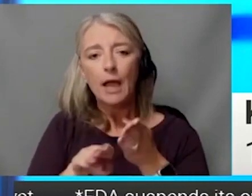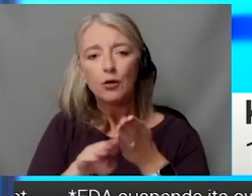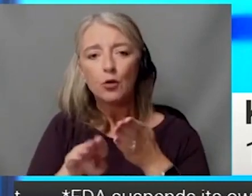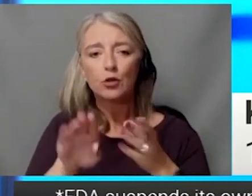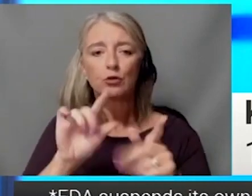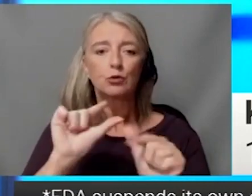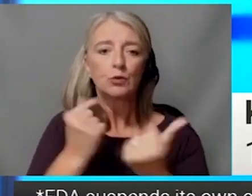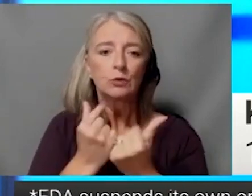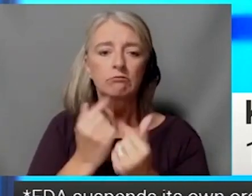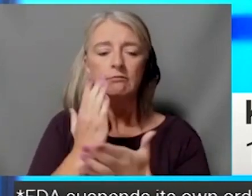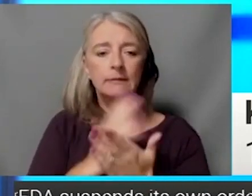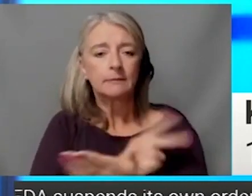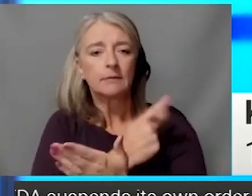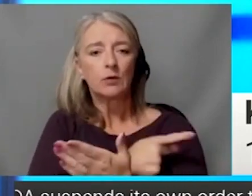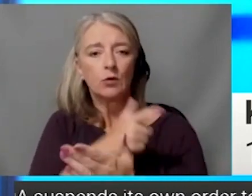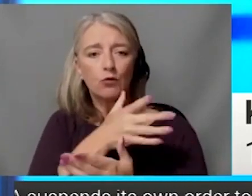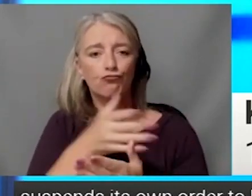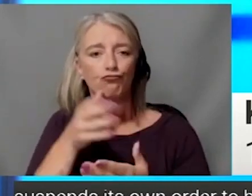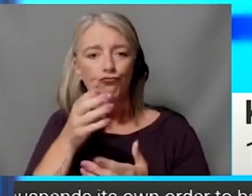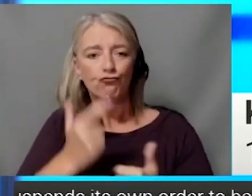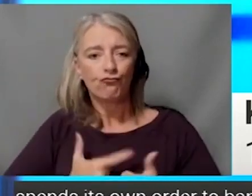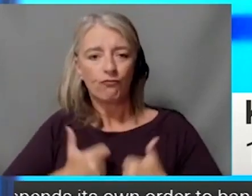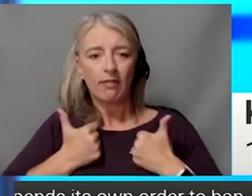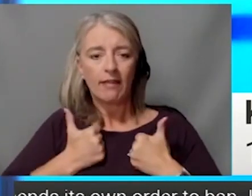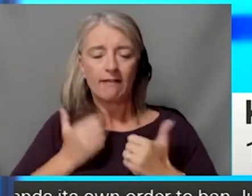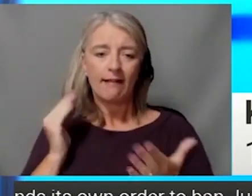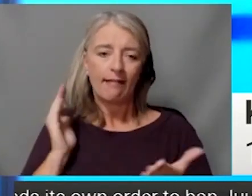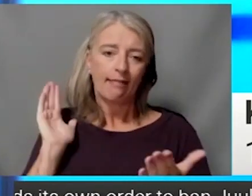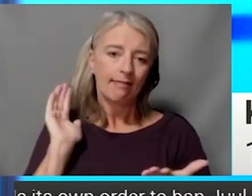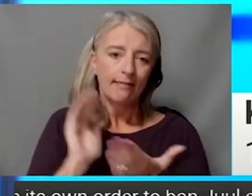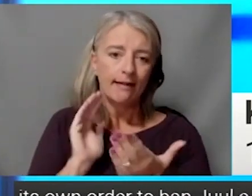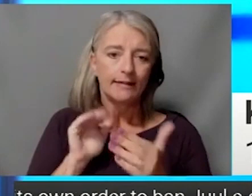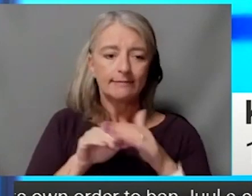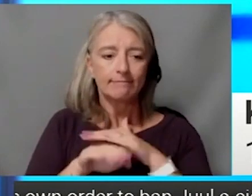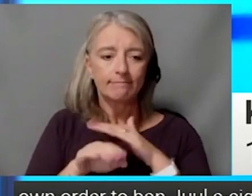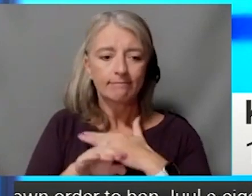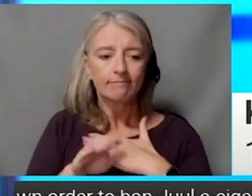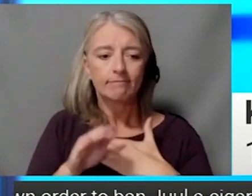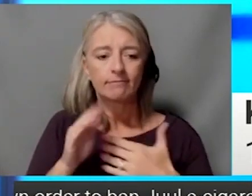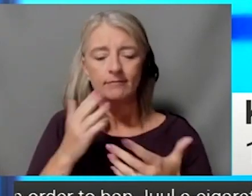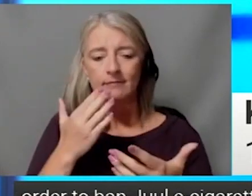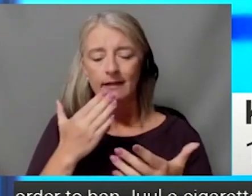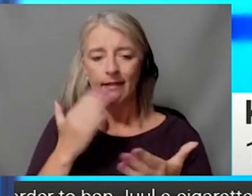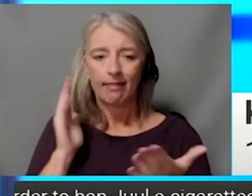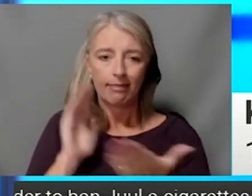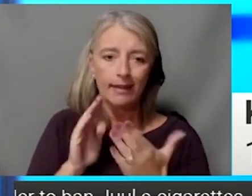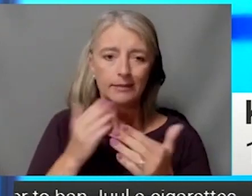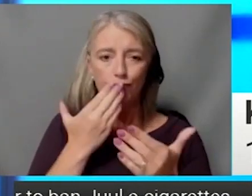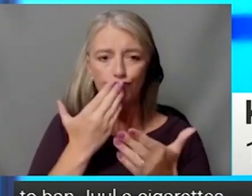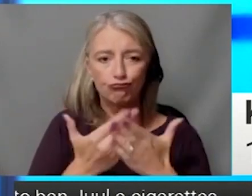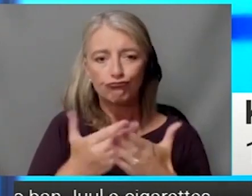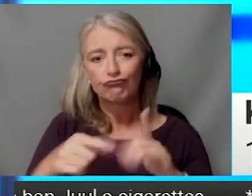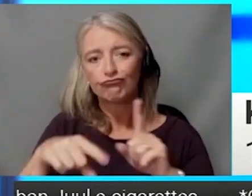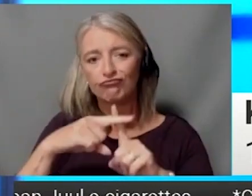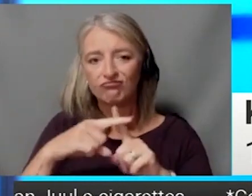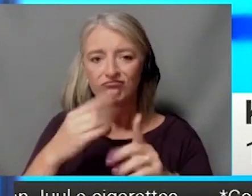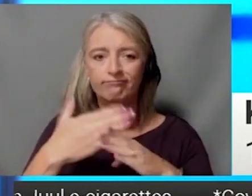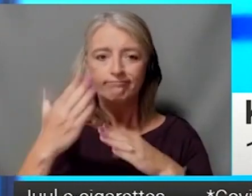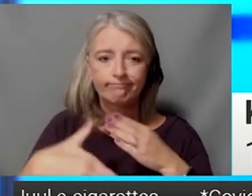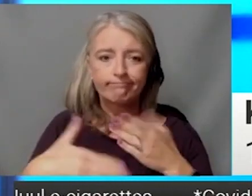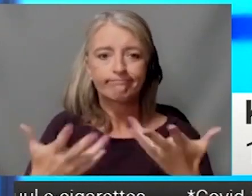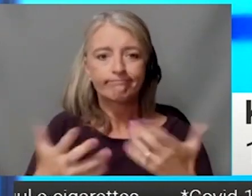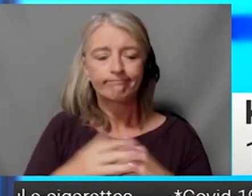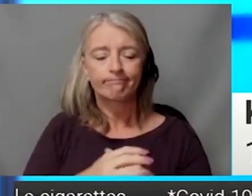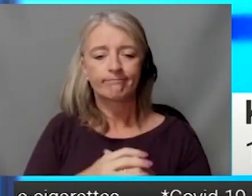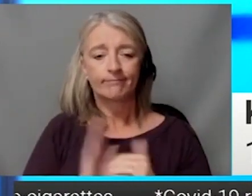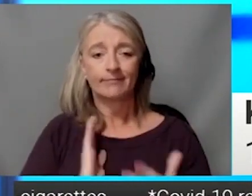rural areas have less access to care and less good outcomes with cancer. So part of our responsibility is actually to watch